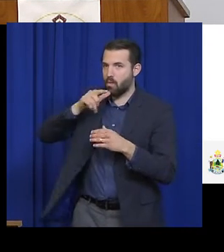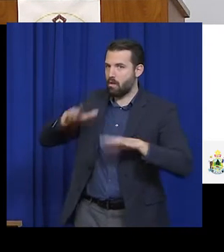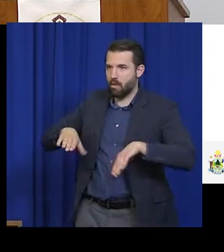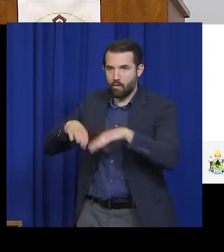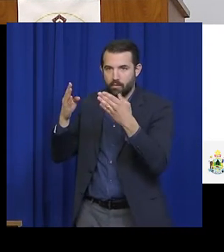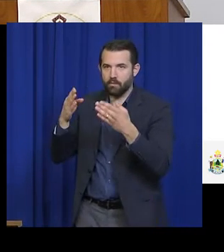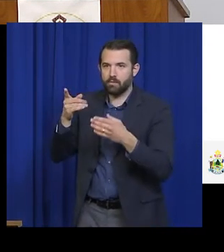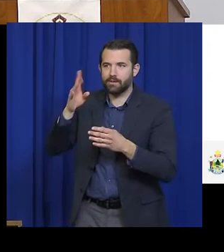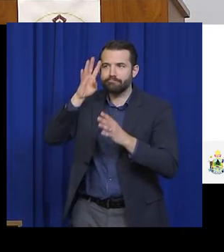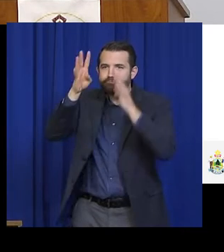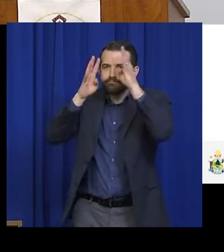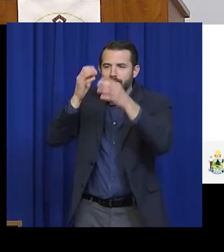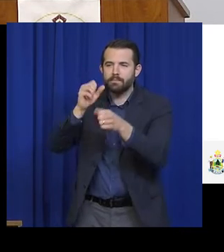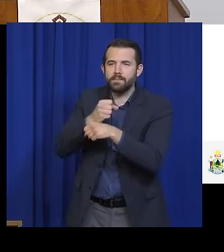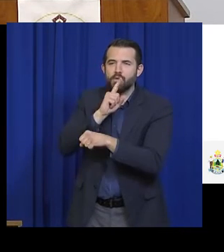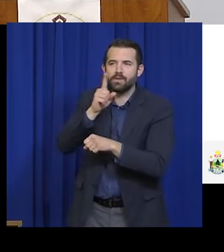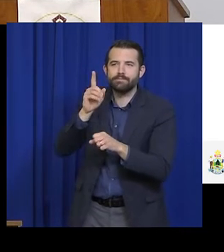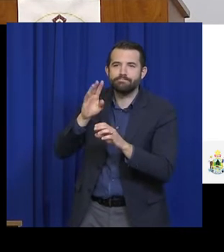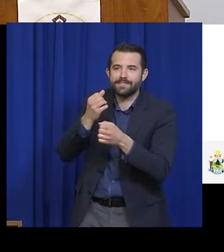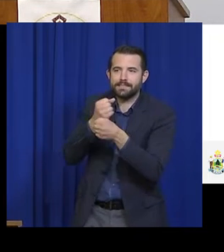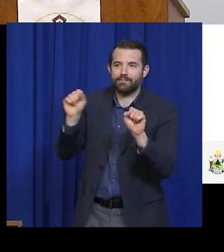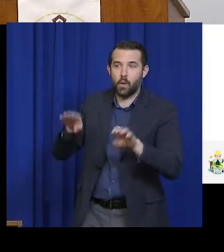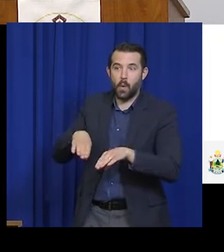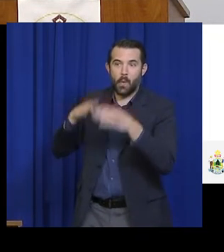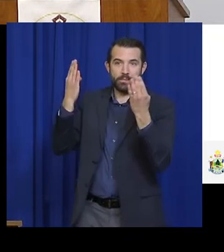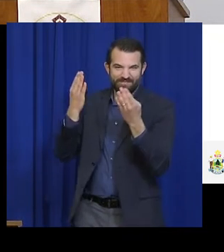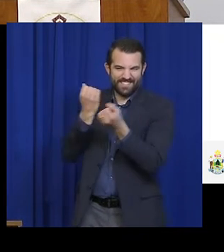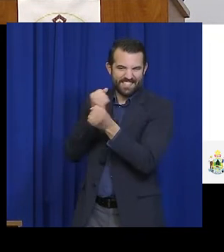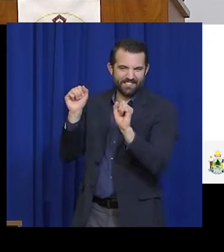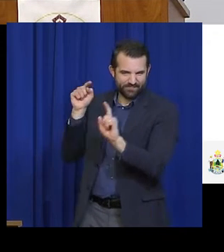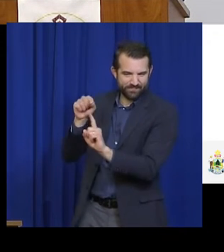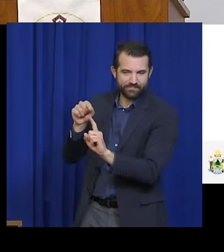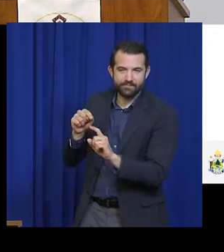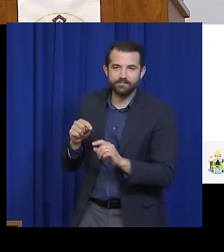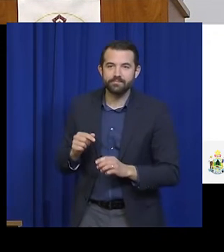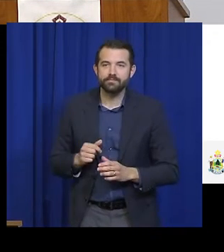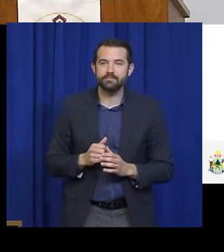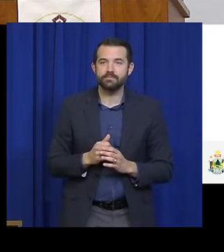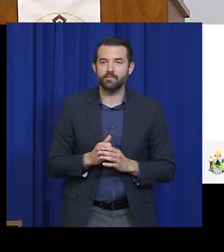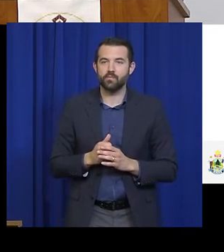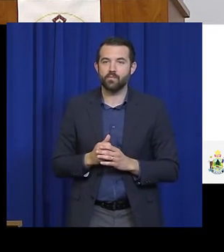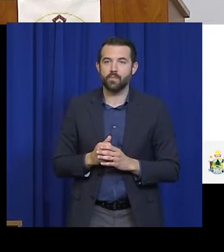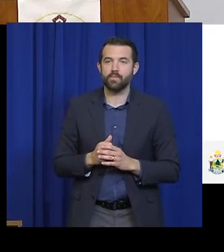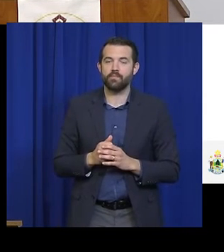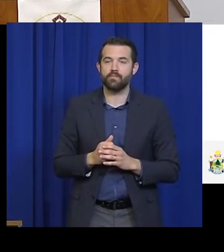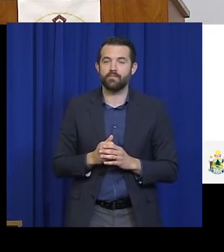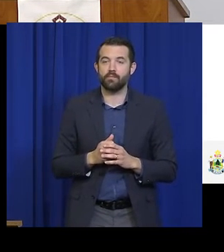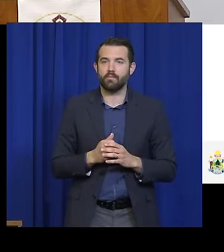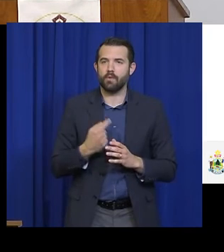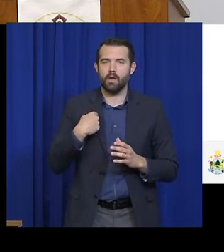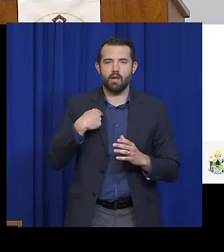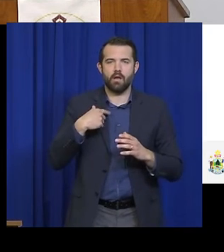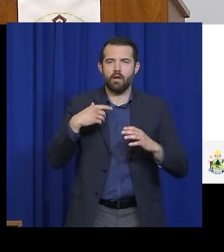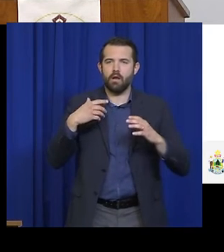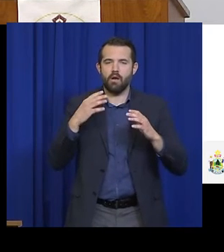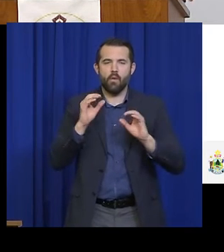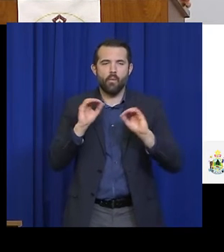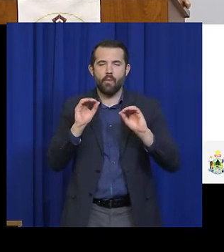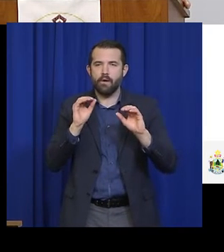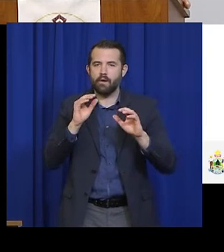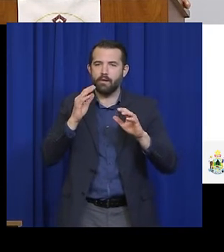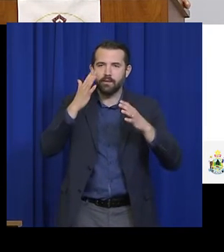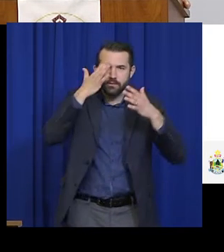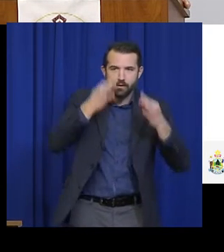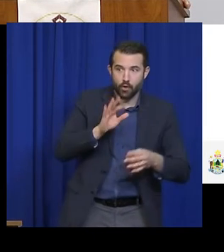protocols. Now this analysis is not about whether or not a business is quote-unquote